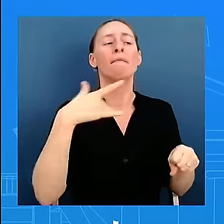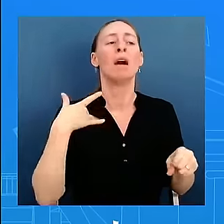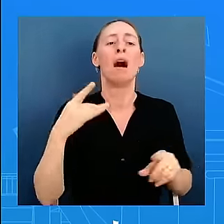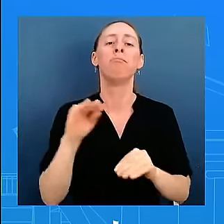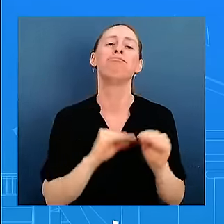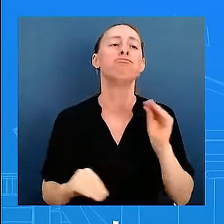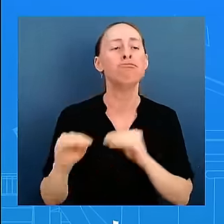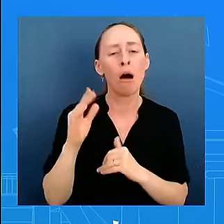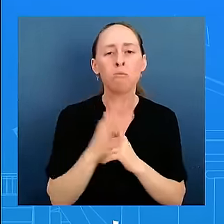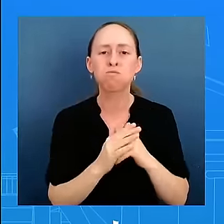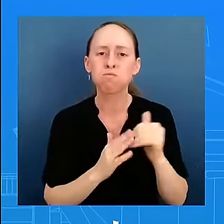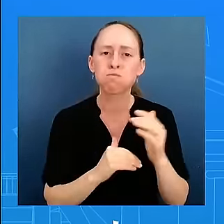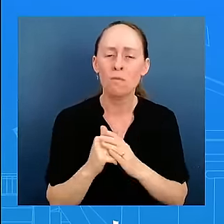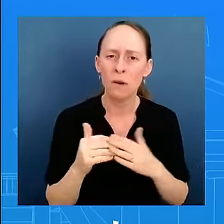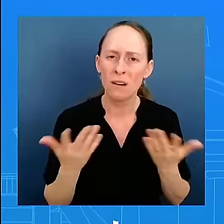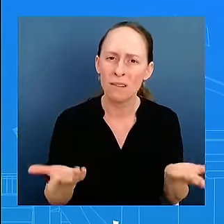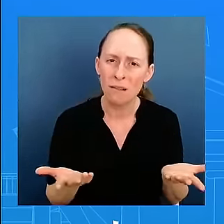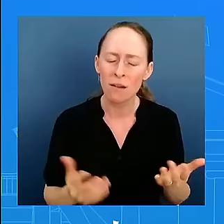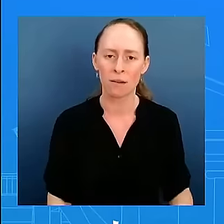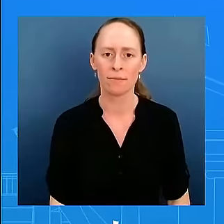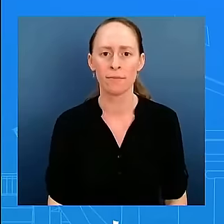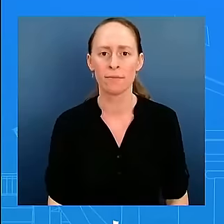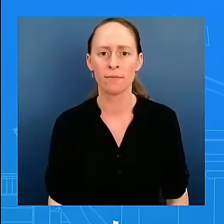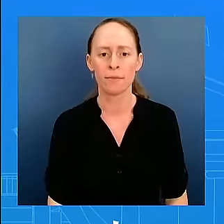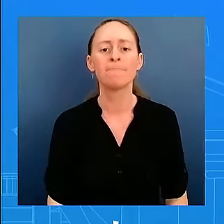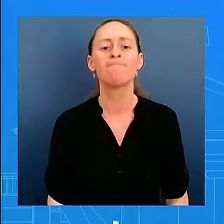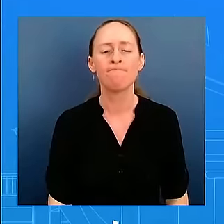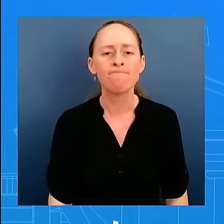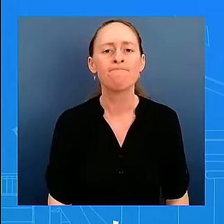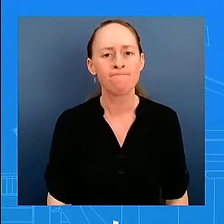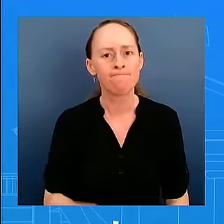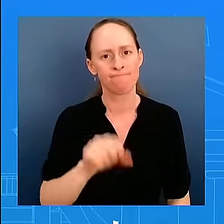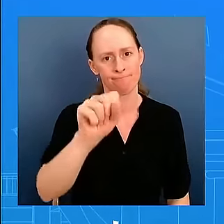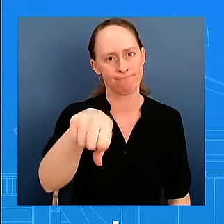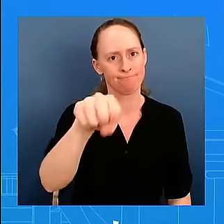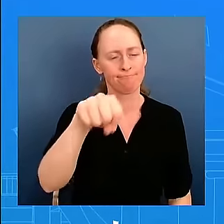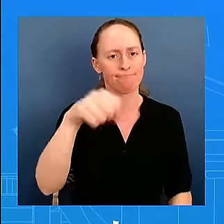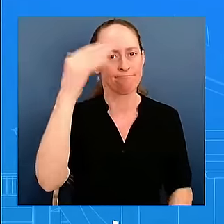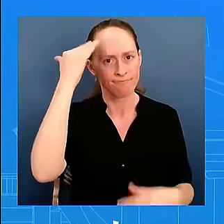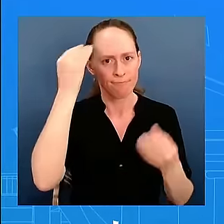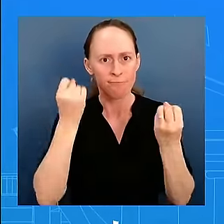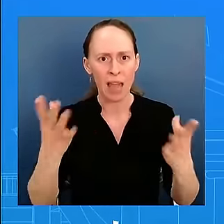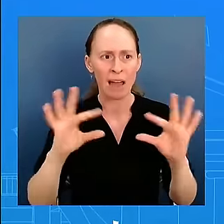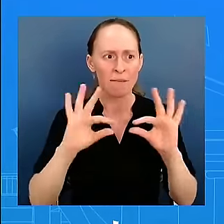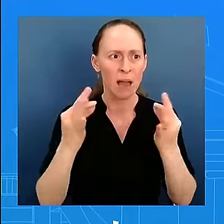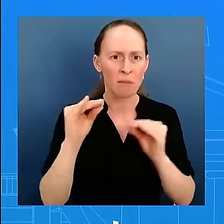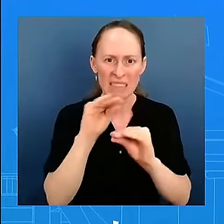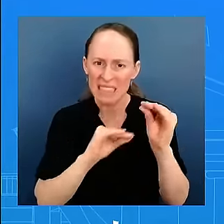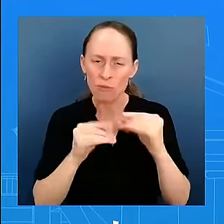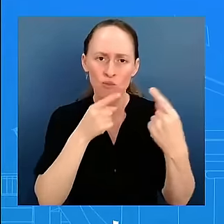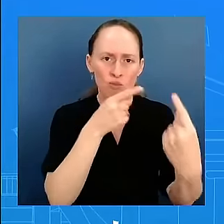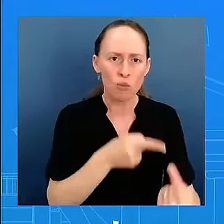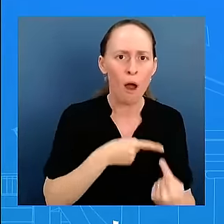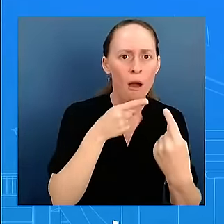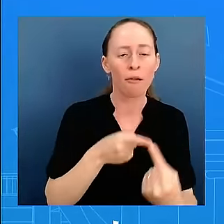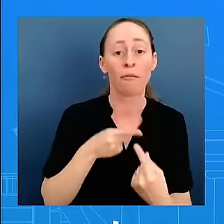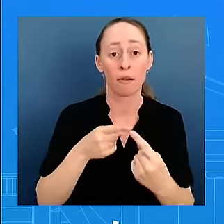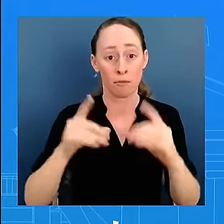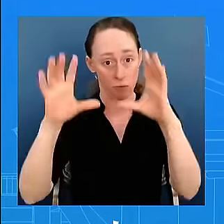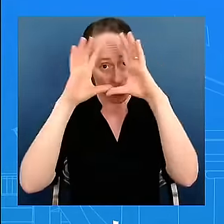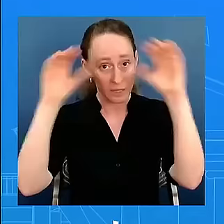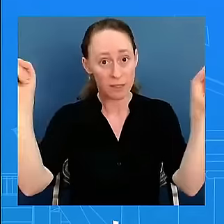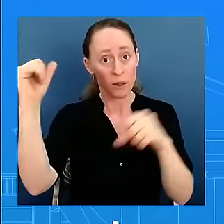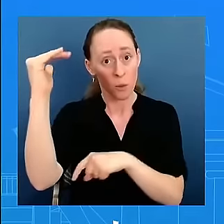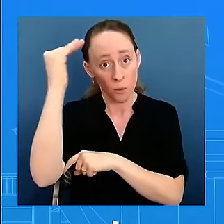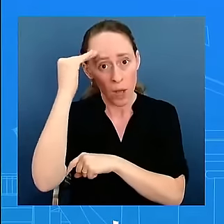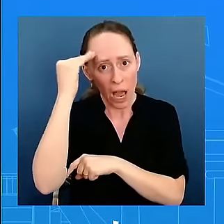president understands and that is why he works every single day to make sure that we address these issues for hard-working americans i